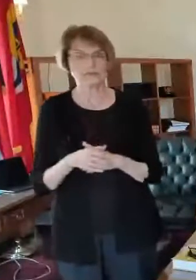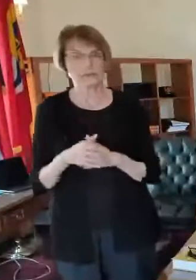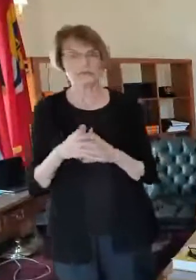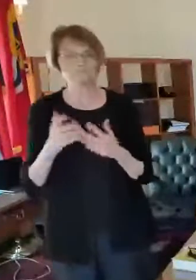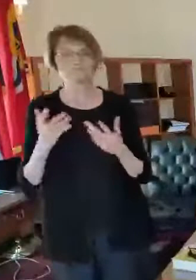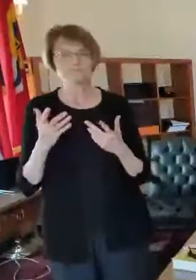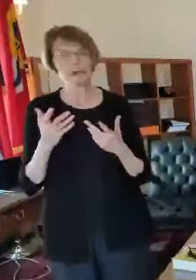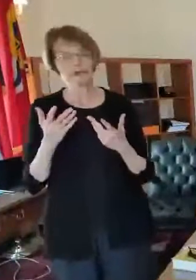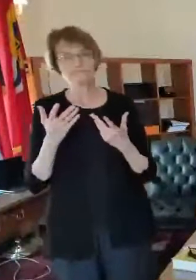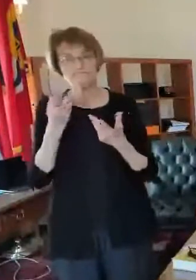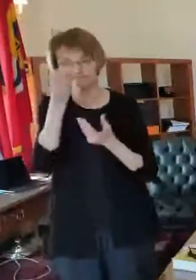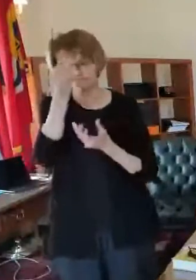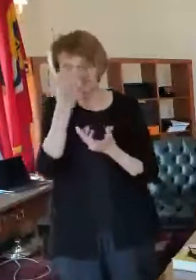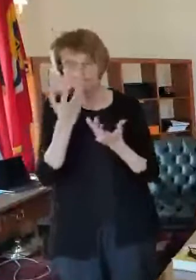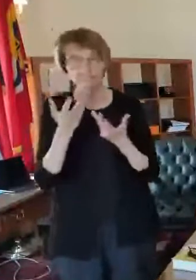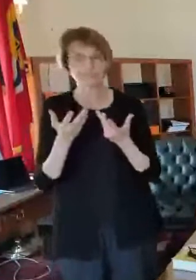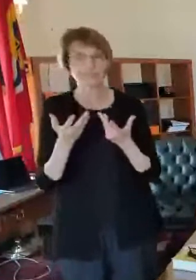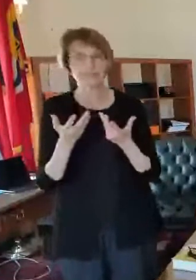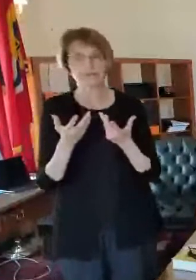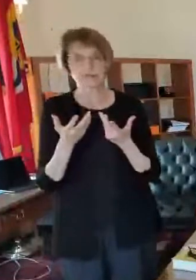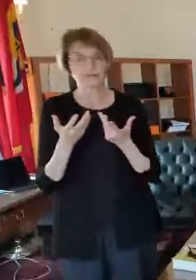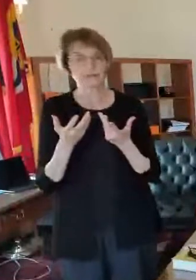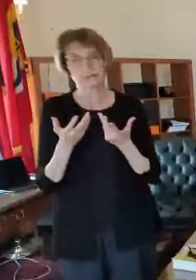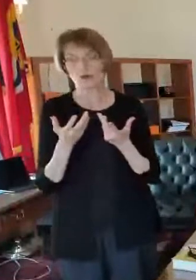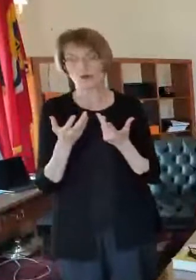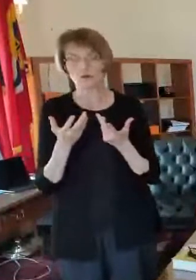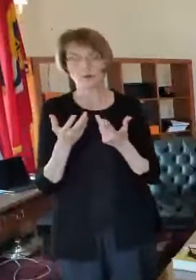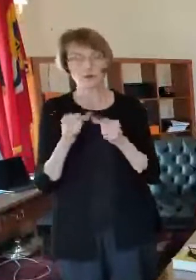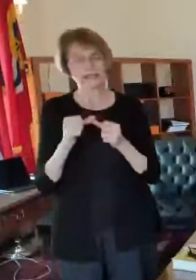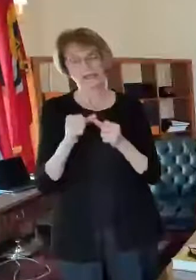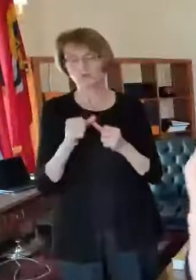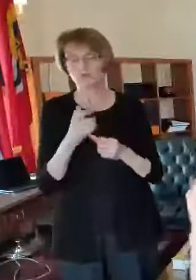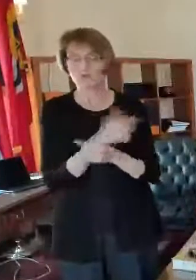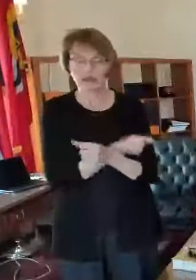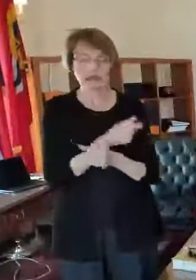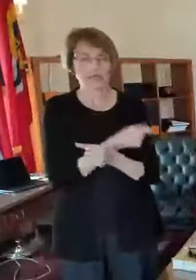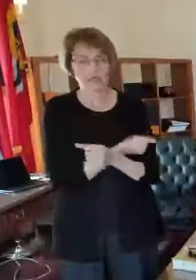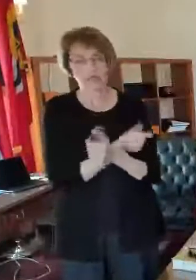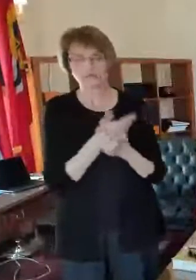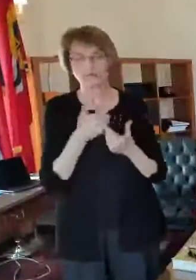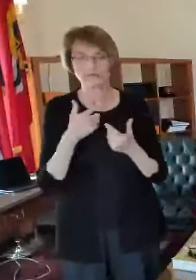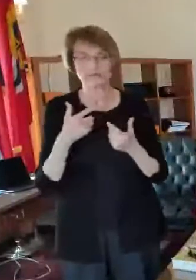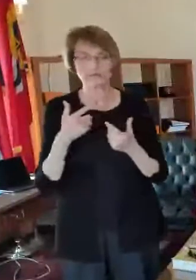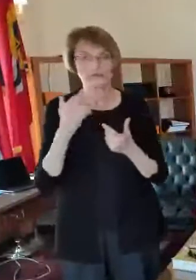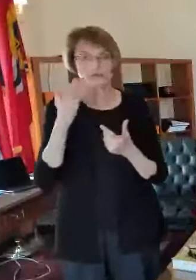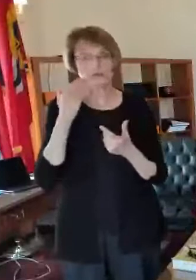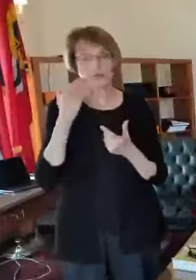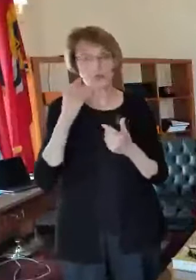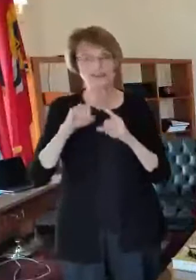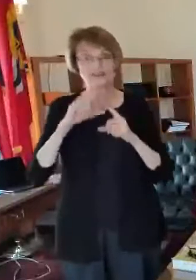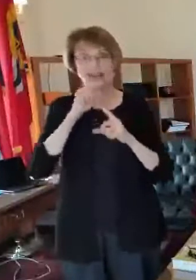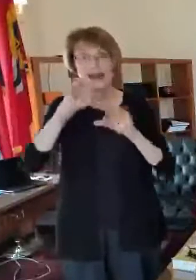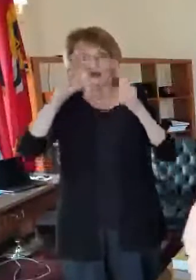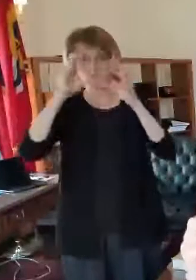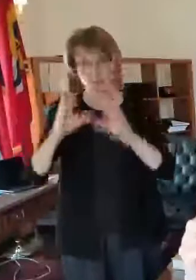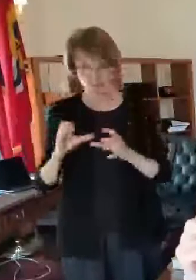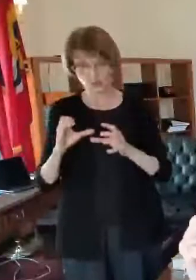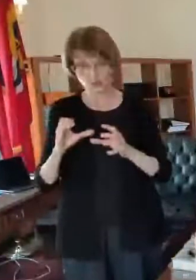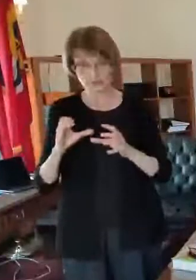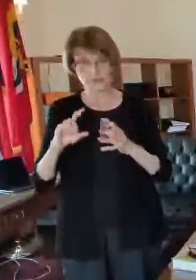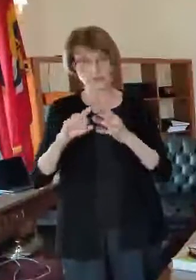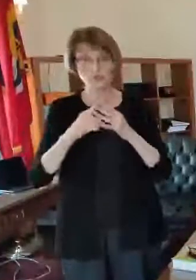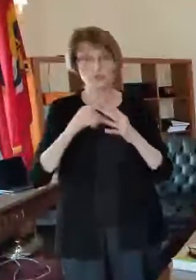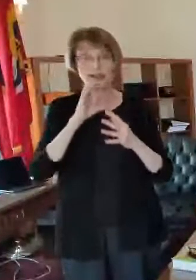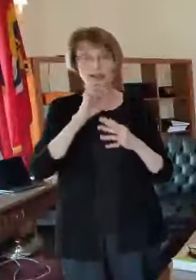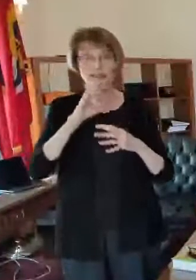keep doing as much vaccinating as possible the hospitals are working down through the age age range as they started at 75